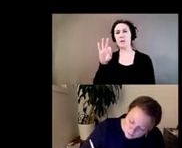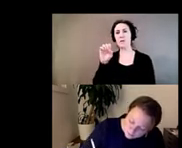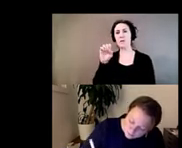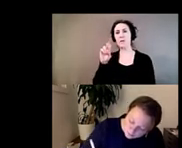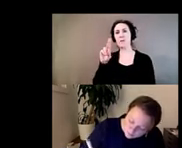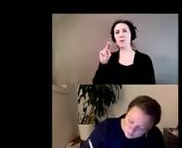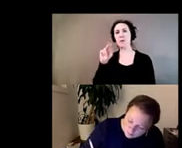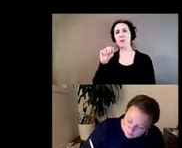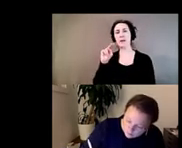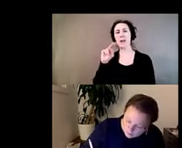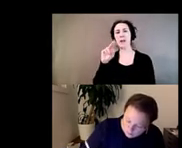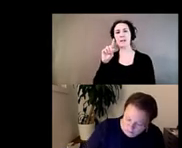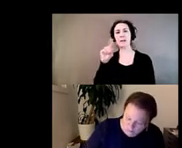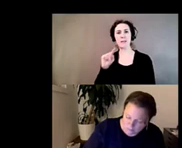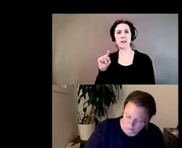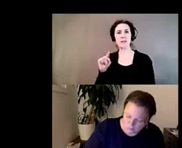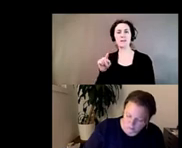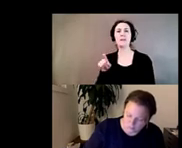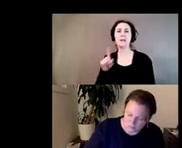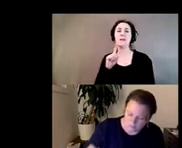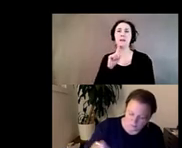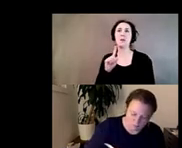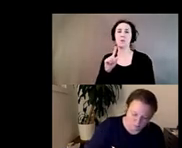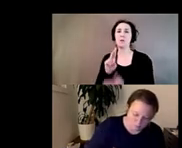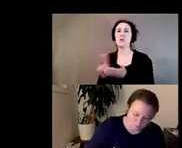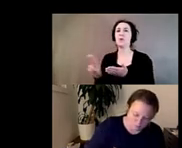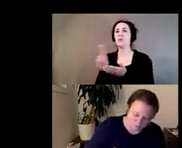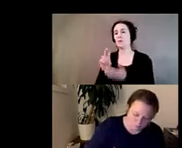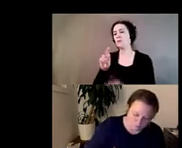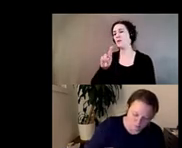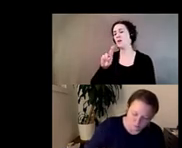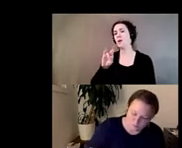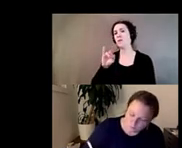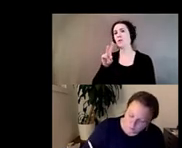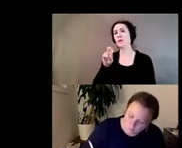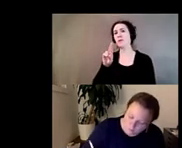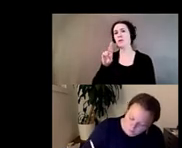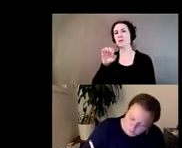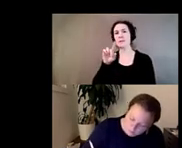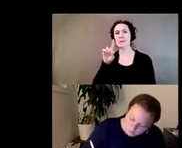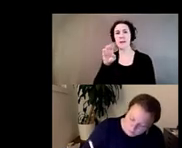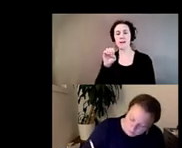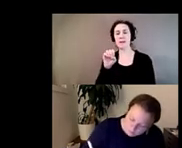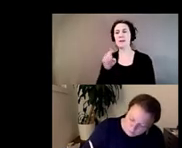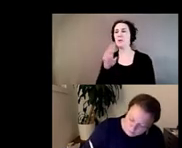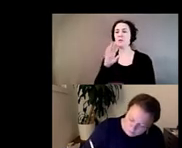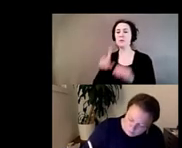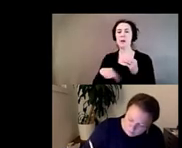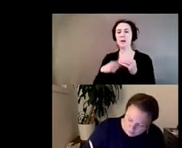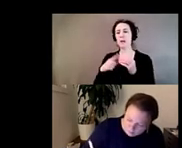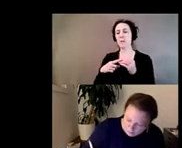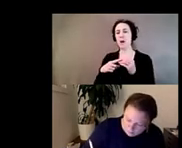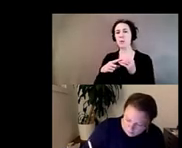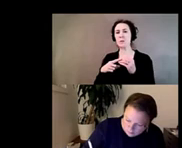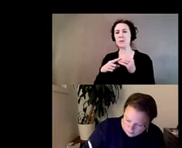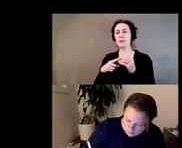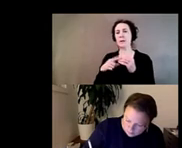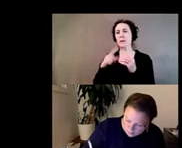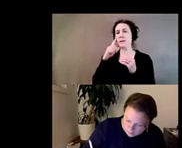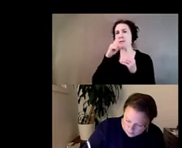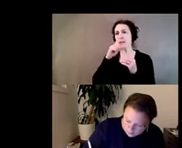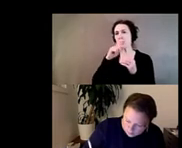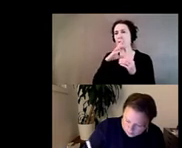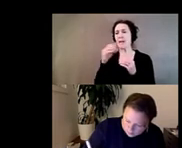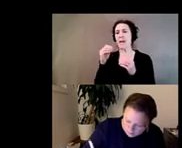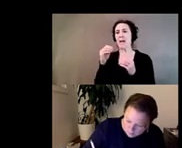Art Museum at the University of Riverside which was sort of thinking about speculative fictions and Latinx world